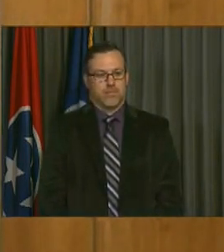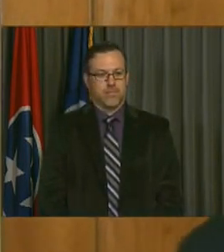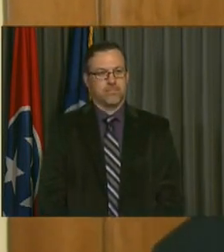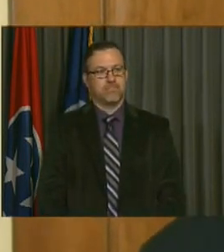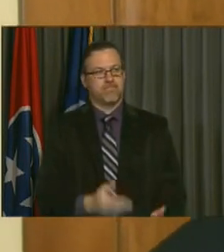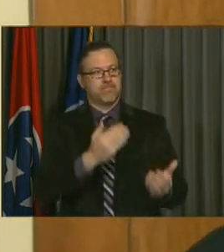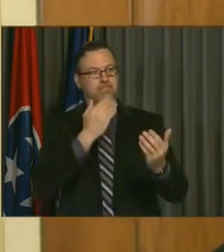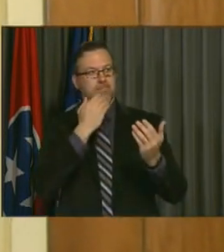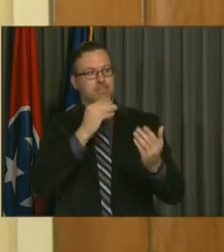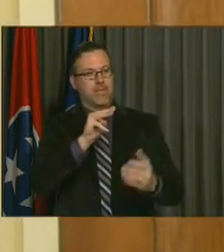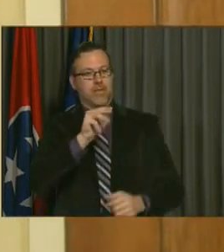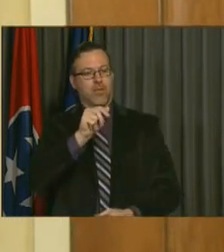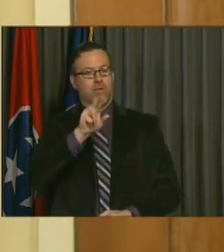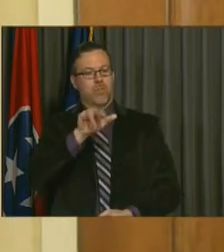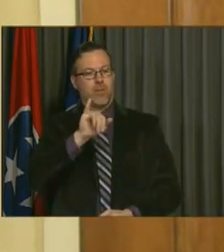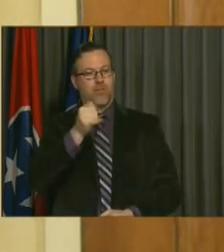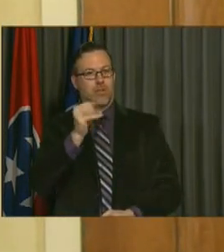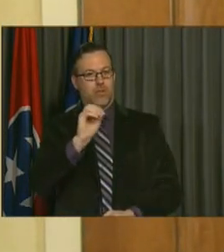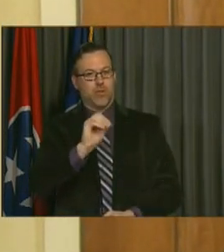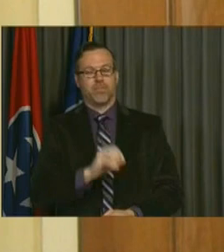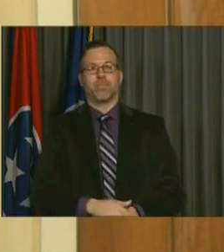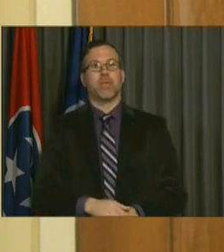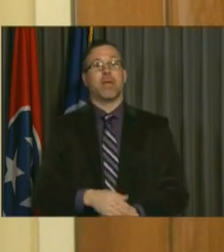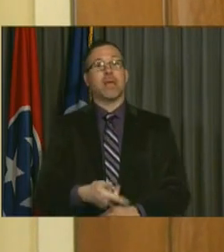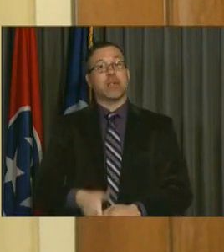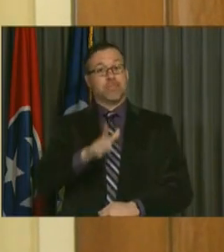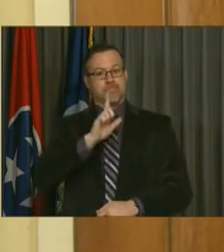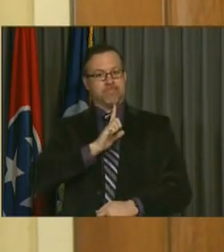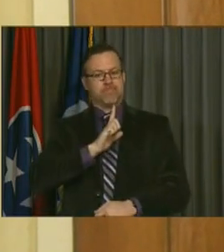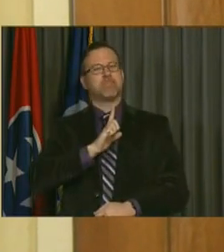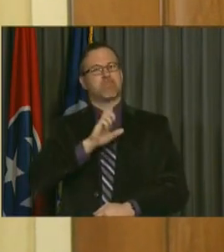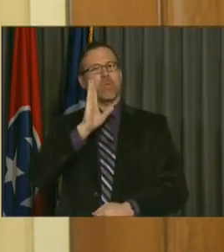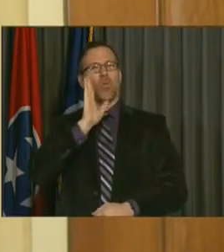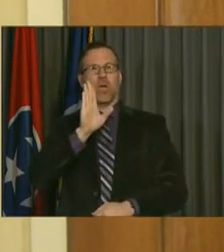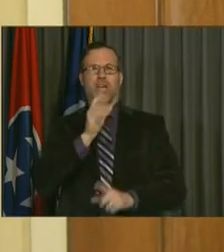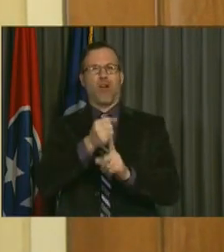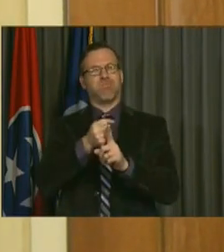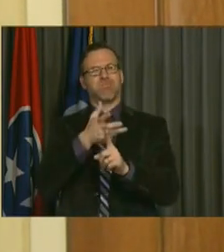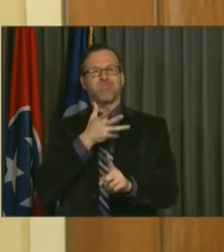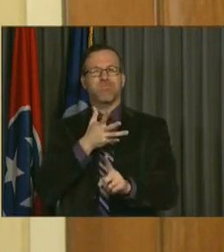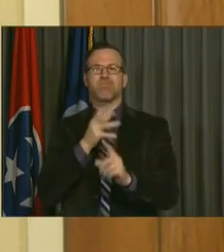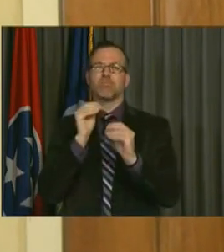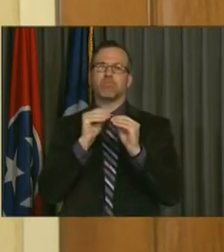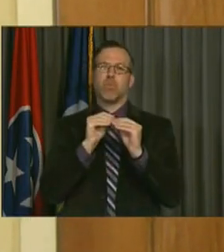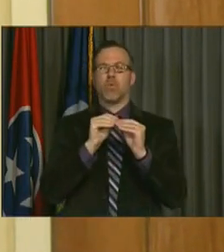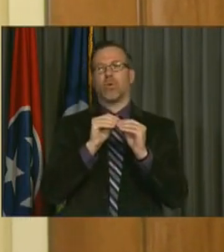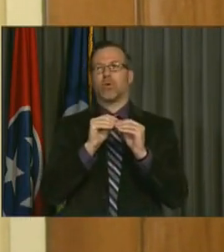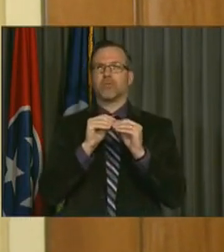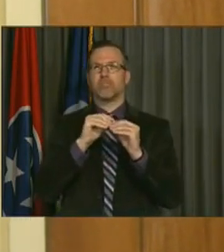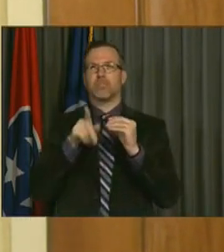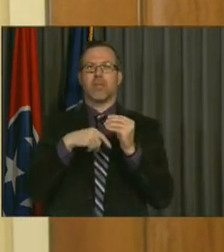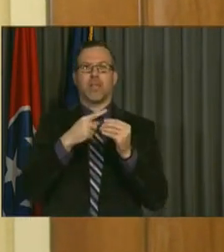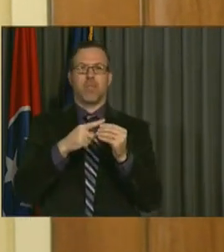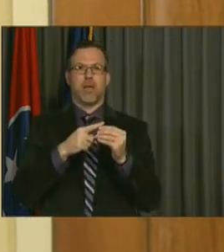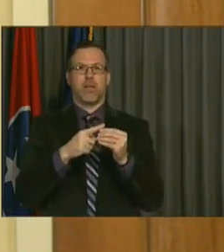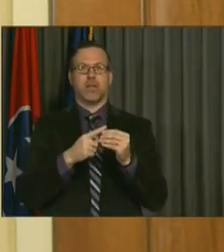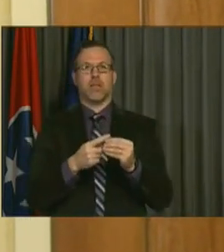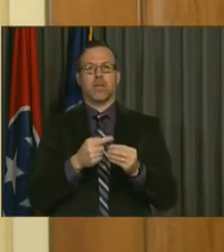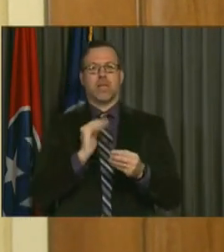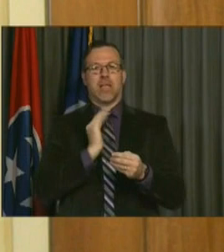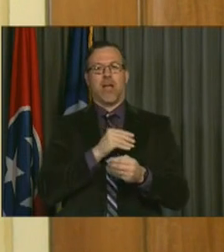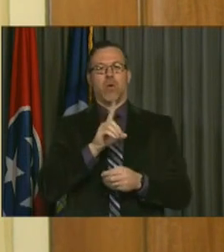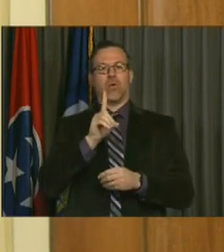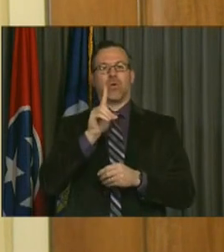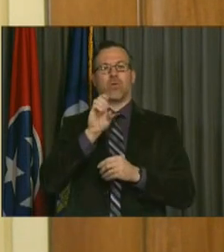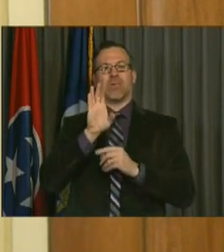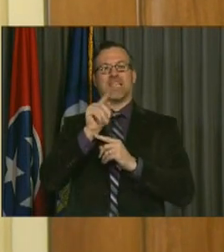Thank you, Mary Jo. I'm going spend the next few minutes talking about some of the points that are in the debt budget this year,